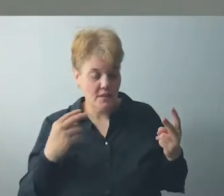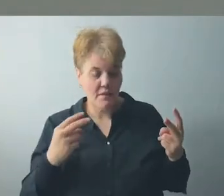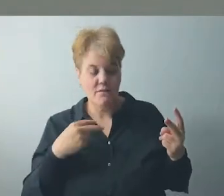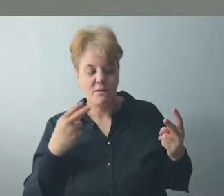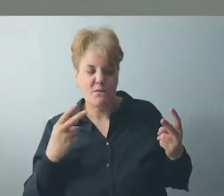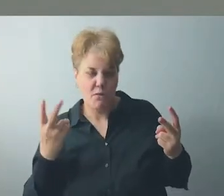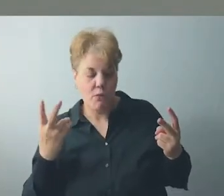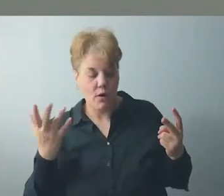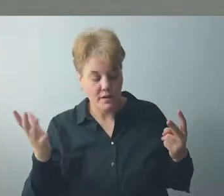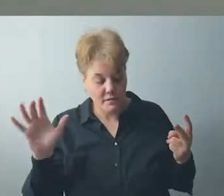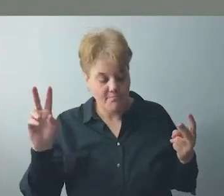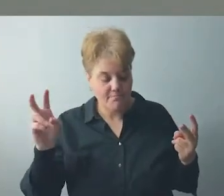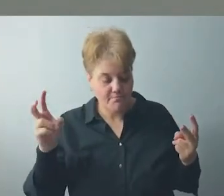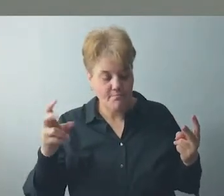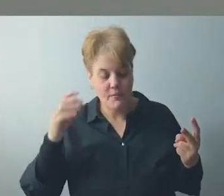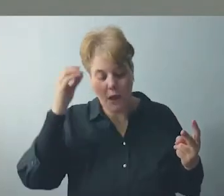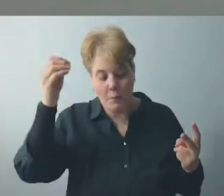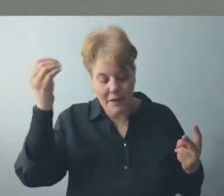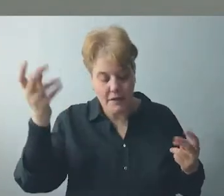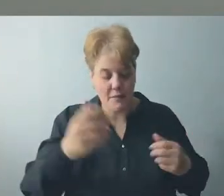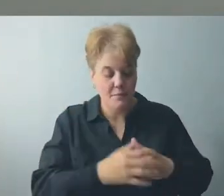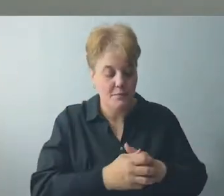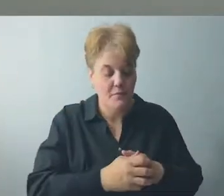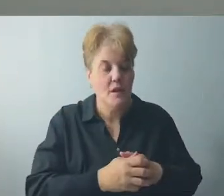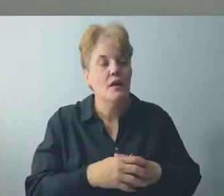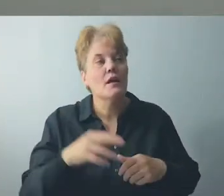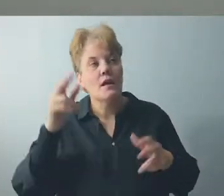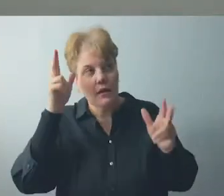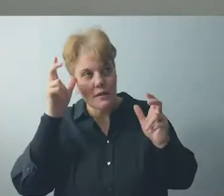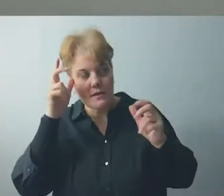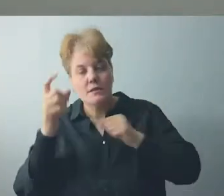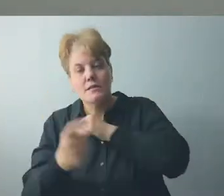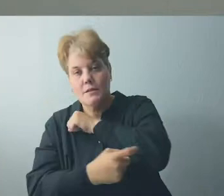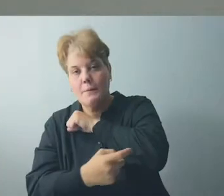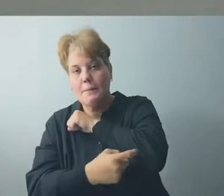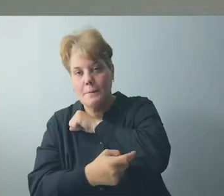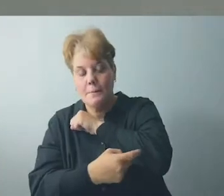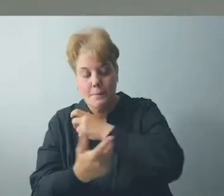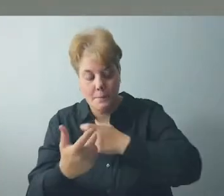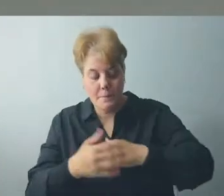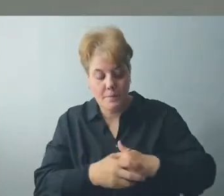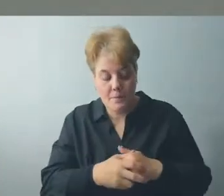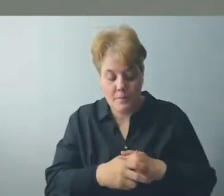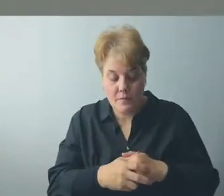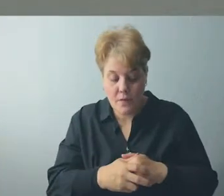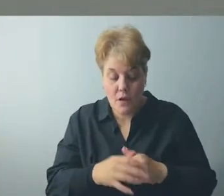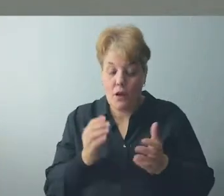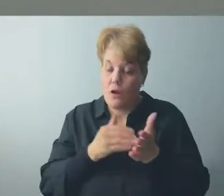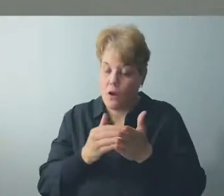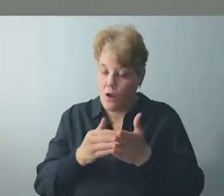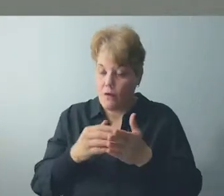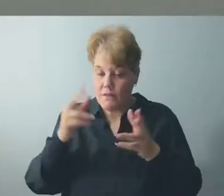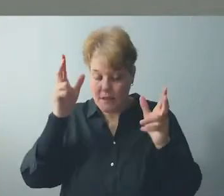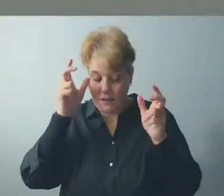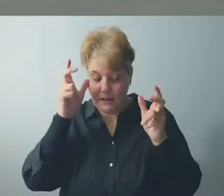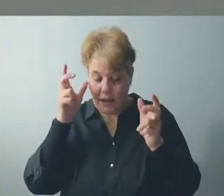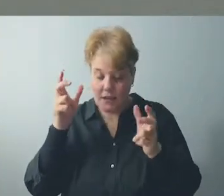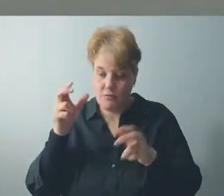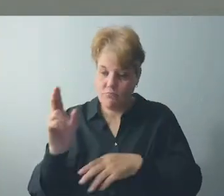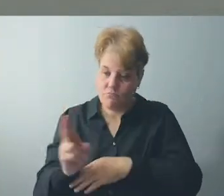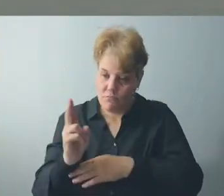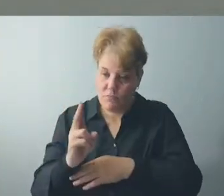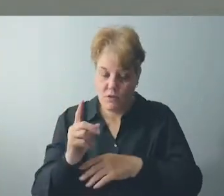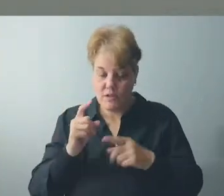of the enemy. And he usually shouts temptations our way. Satan usually speaks on godly